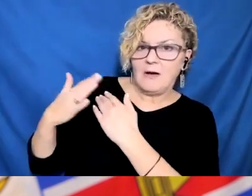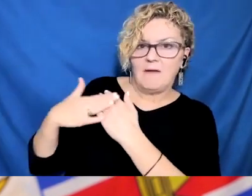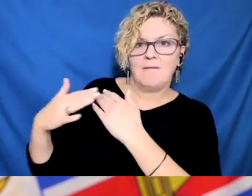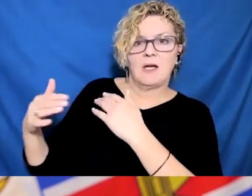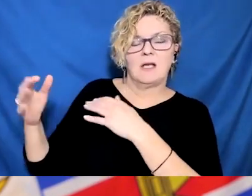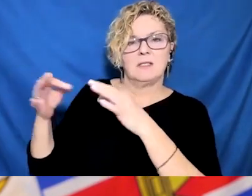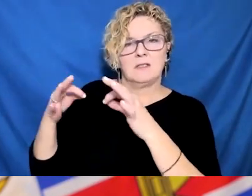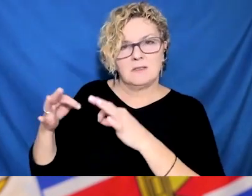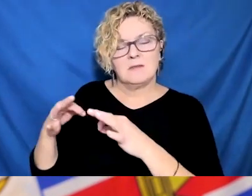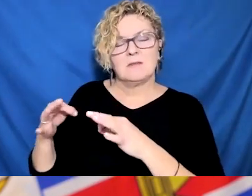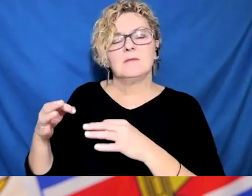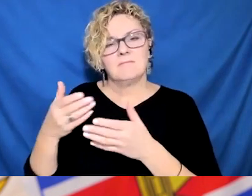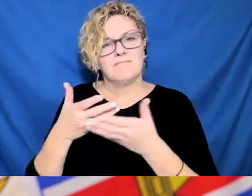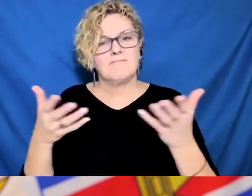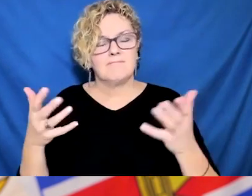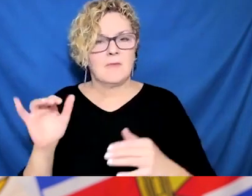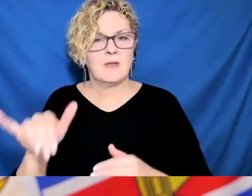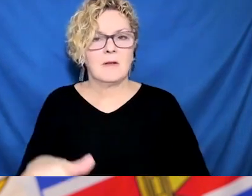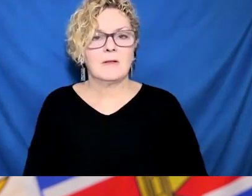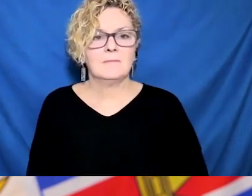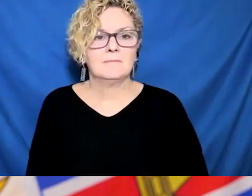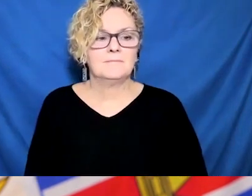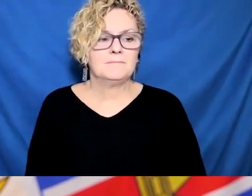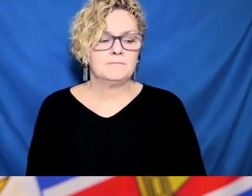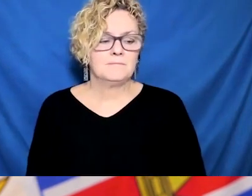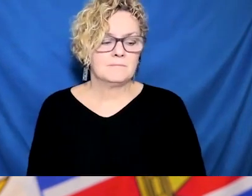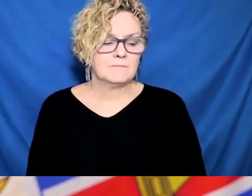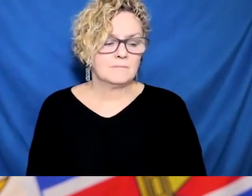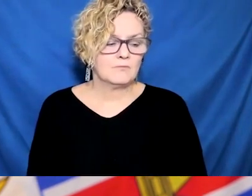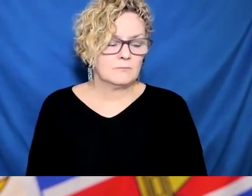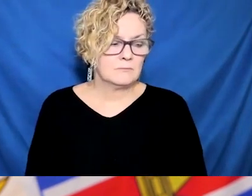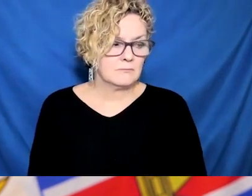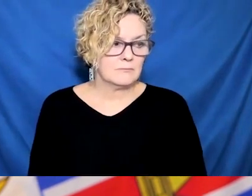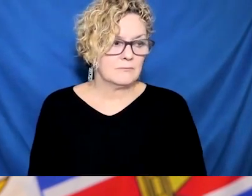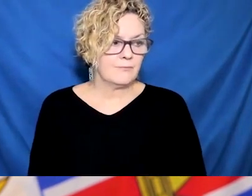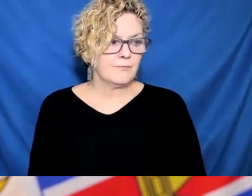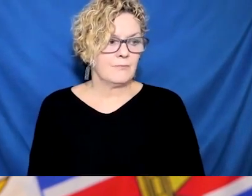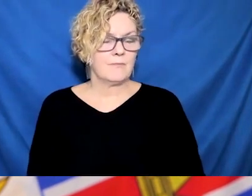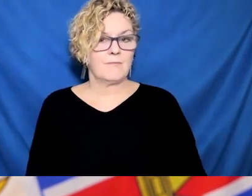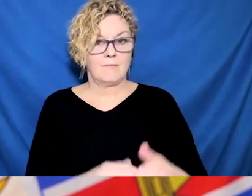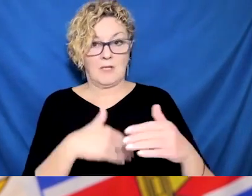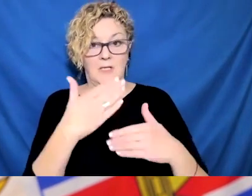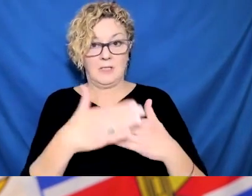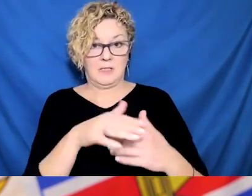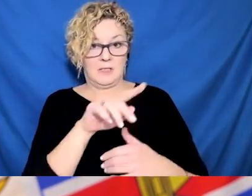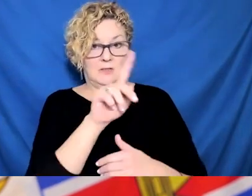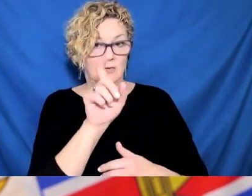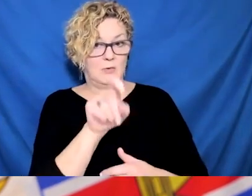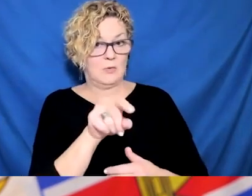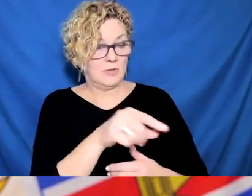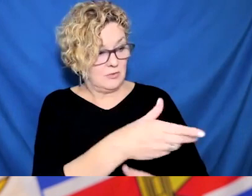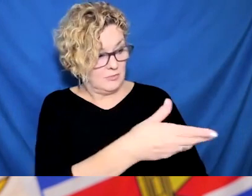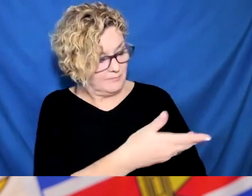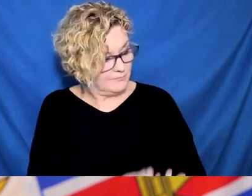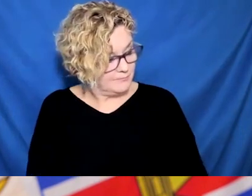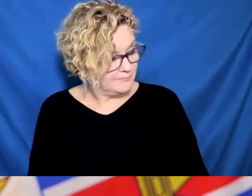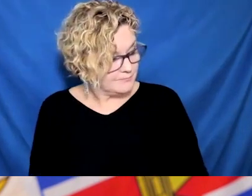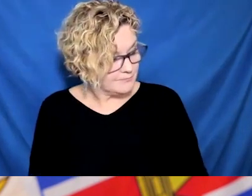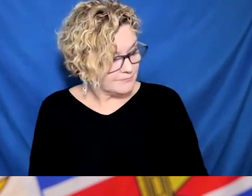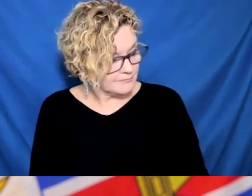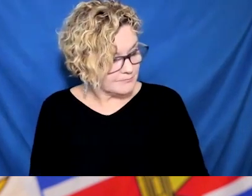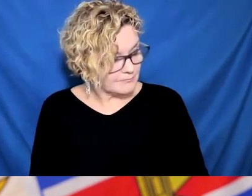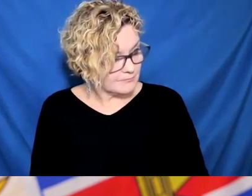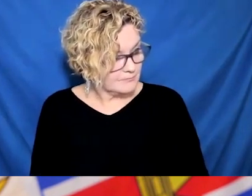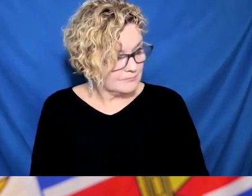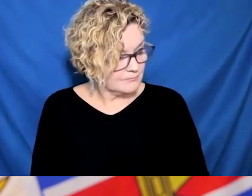test, they're not going to have access to that treatment. And then I guess sort of it goes a little bit to if people ever need to leave the country